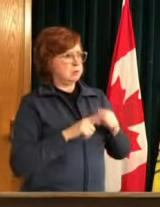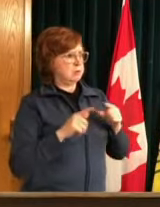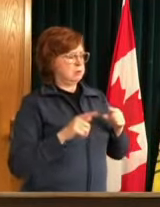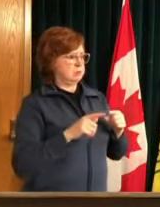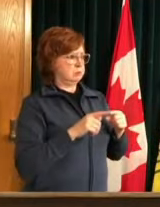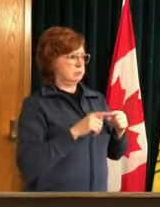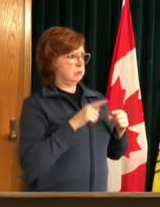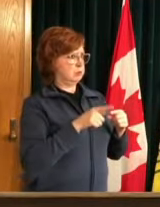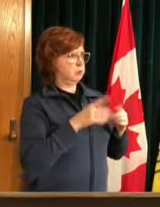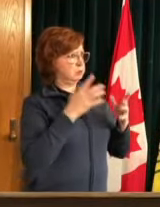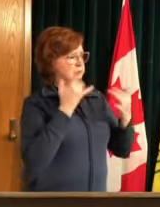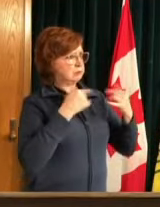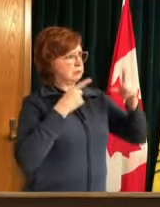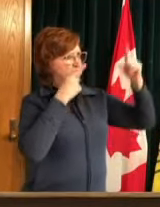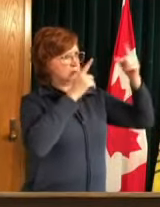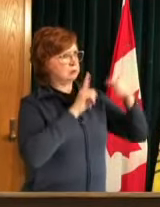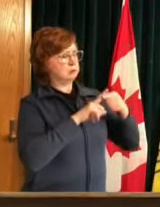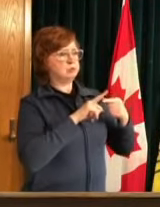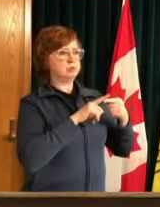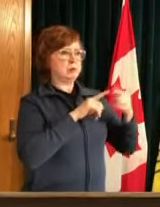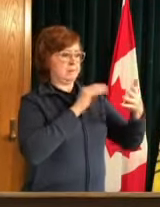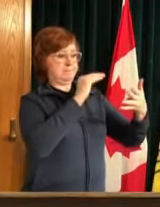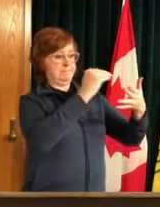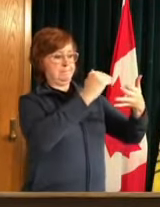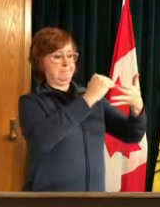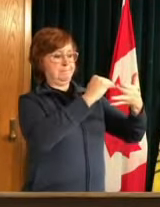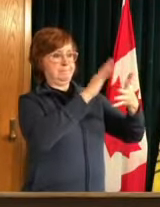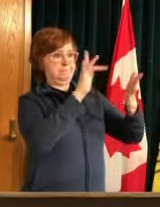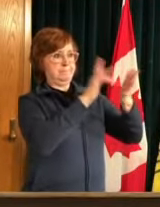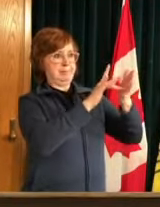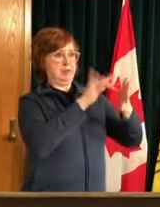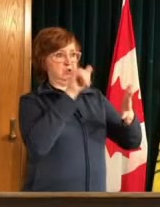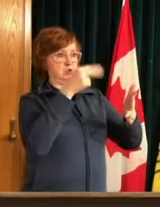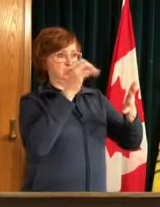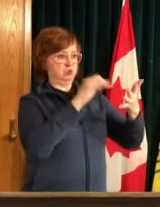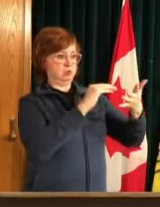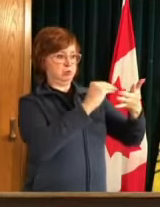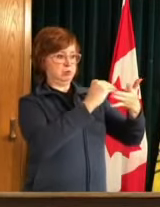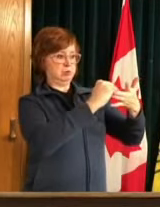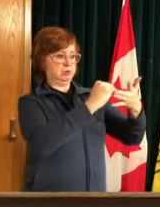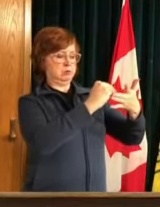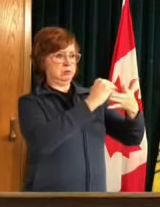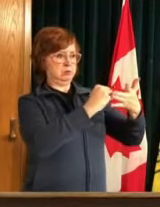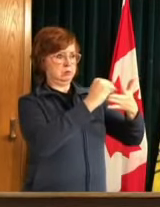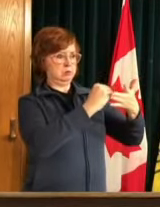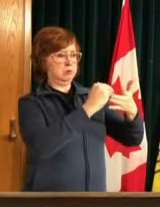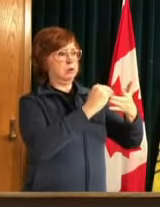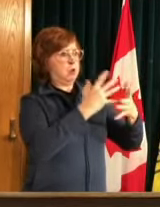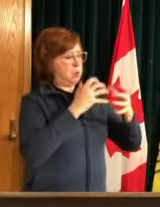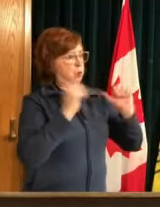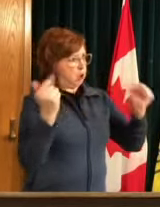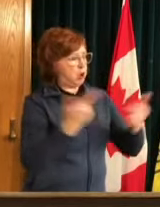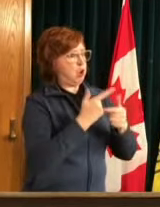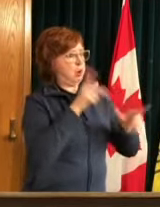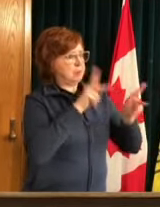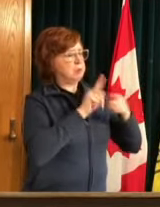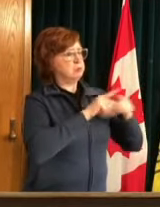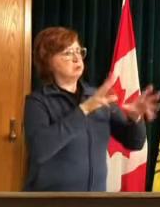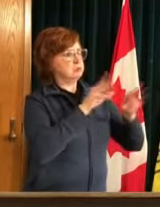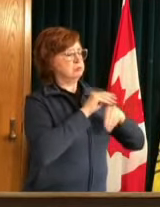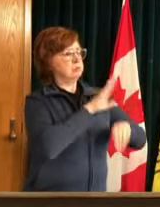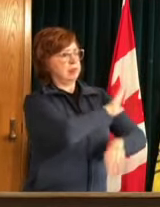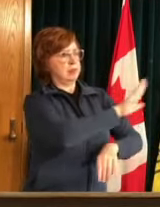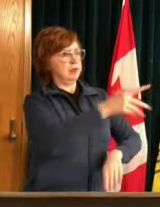in the province so has that changed because of their investment well i guess it always depends on uptake um and we're hoping for you know at least a 70